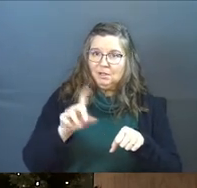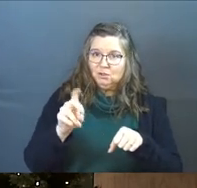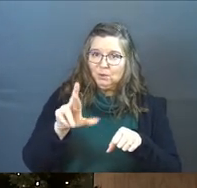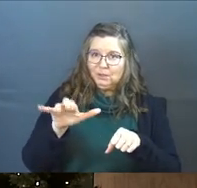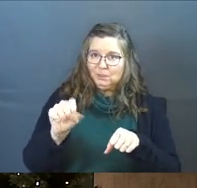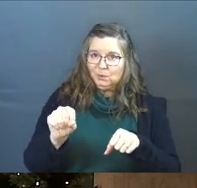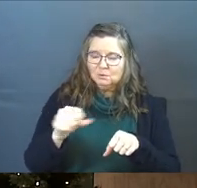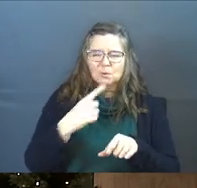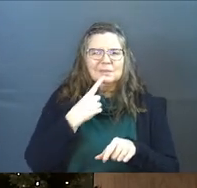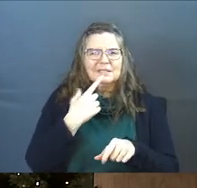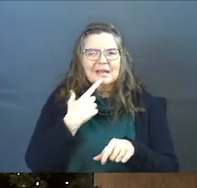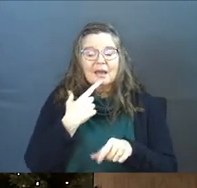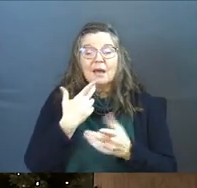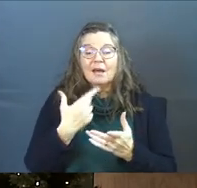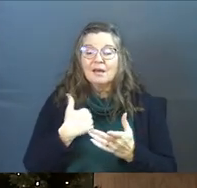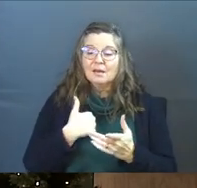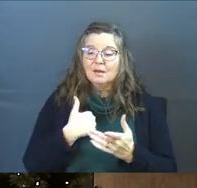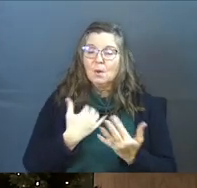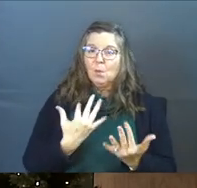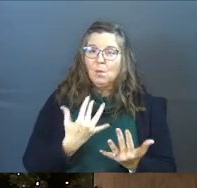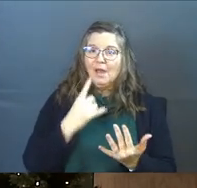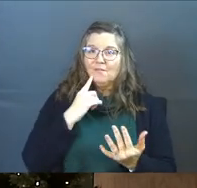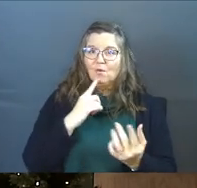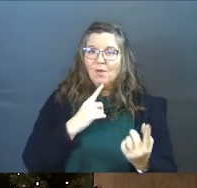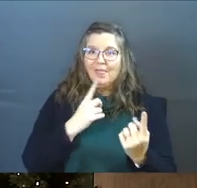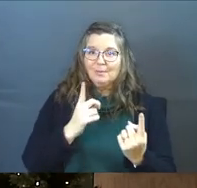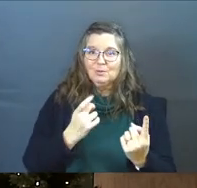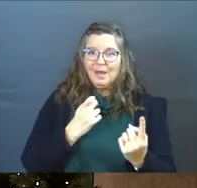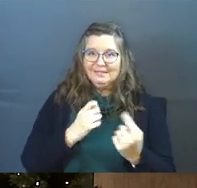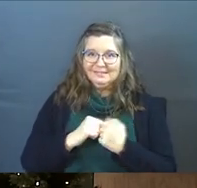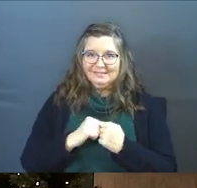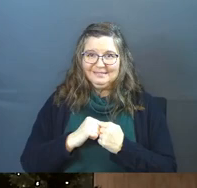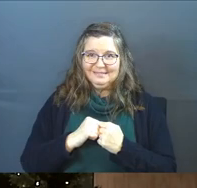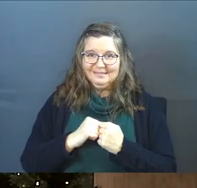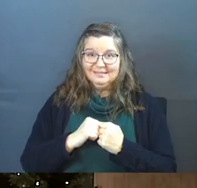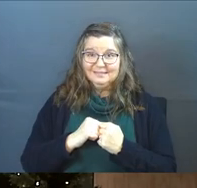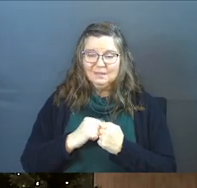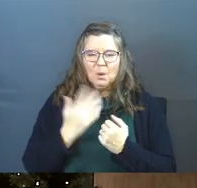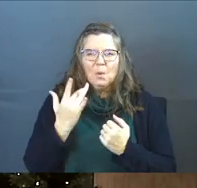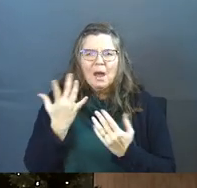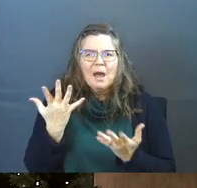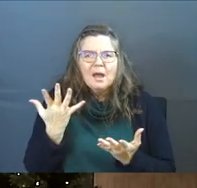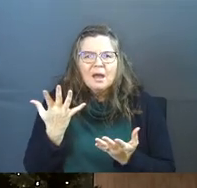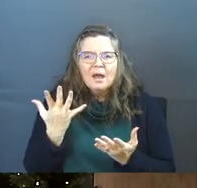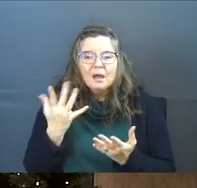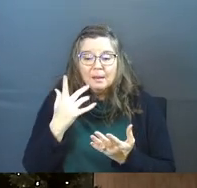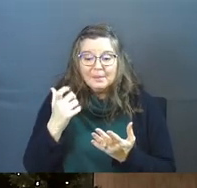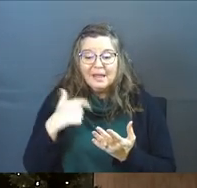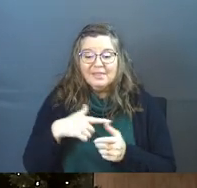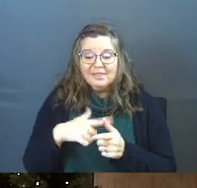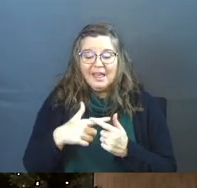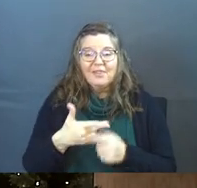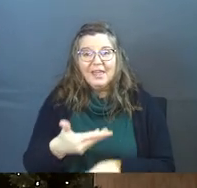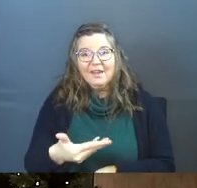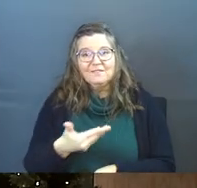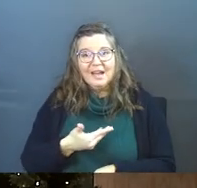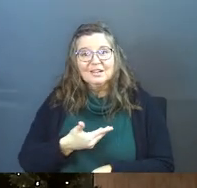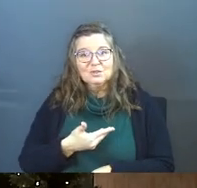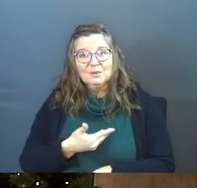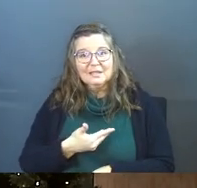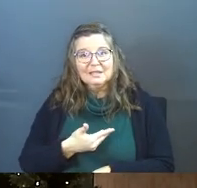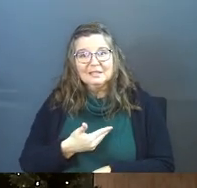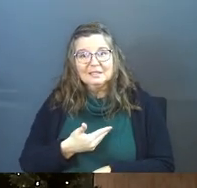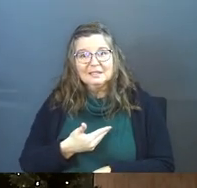What's he saying? He's saying, wait for them to ask. Why? Because then they invited you in.